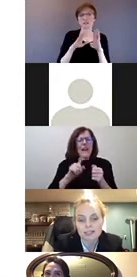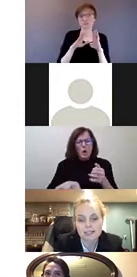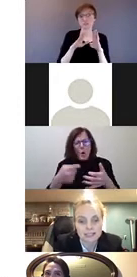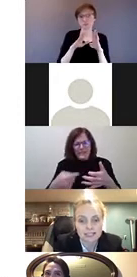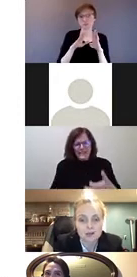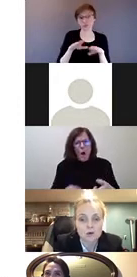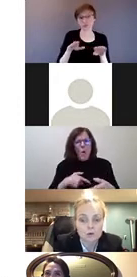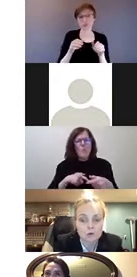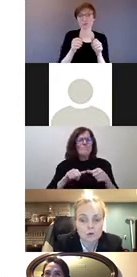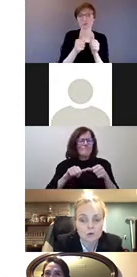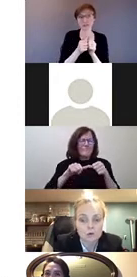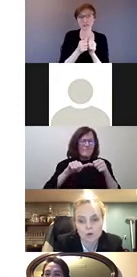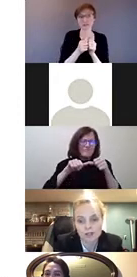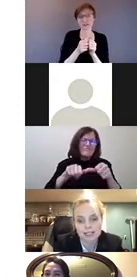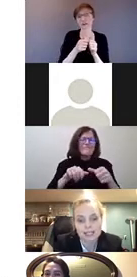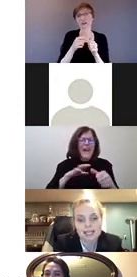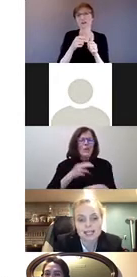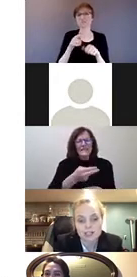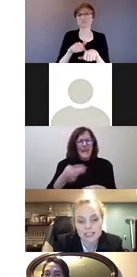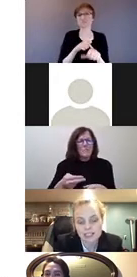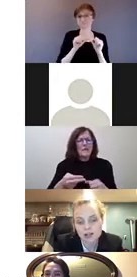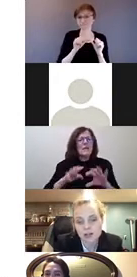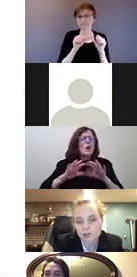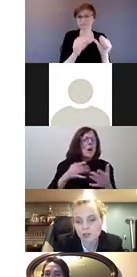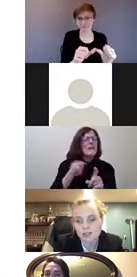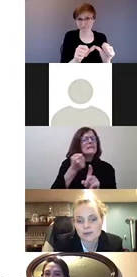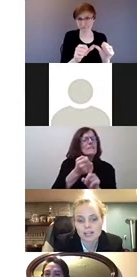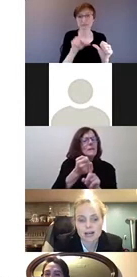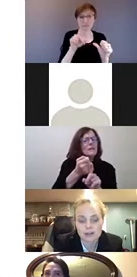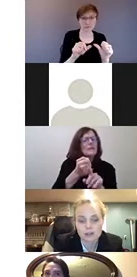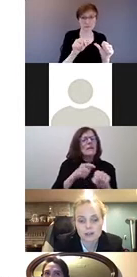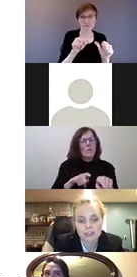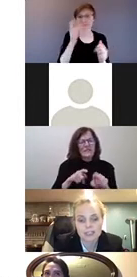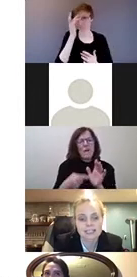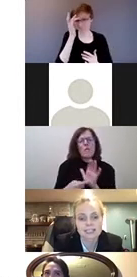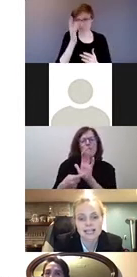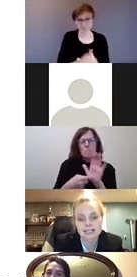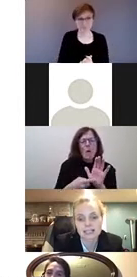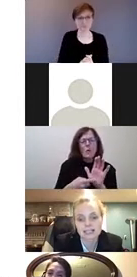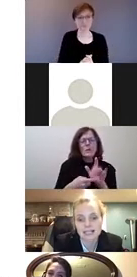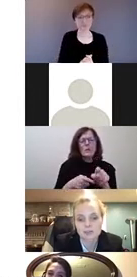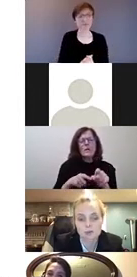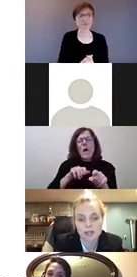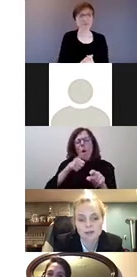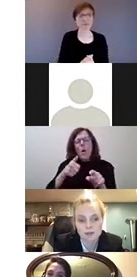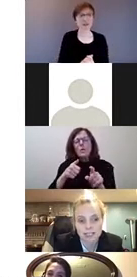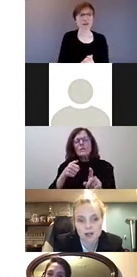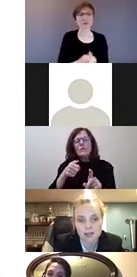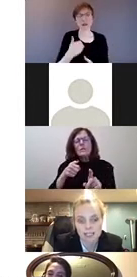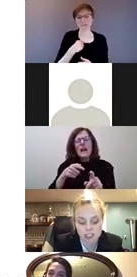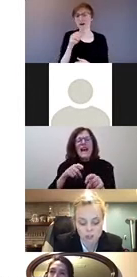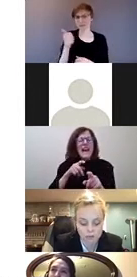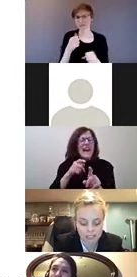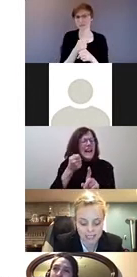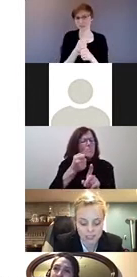for a slightly older age cohort. And as you can see here, I also show some of the other Statistics Canada data sets, but we are focusing